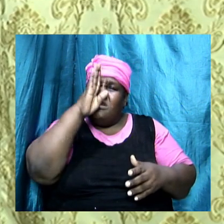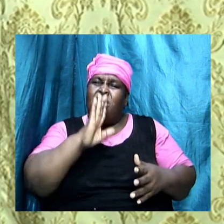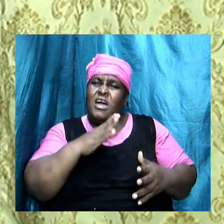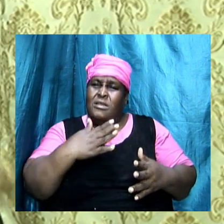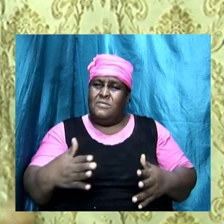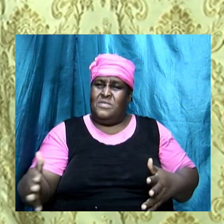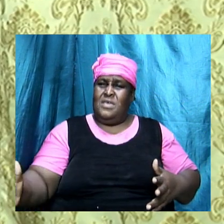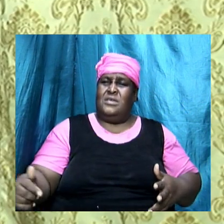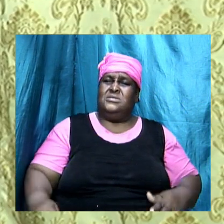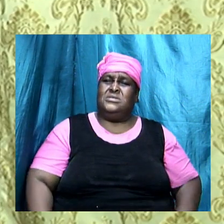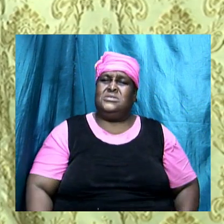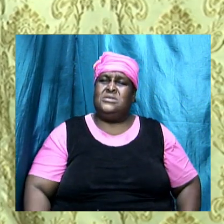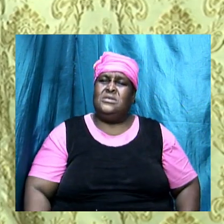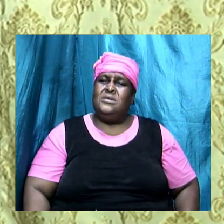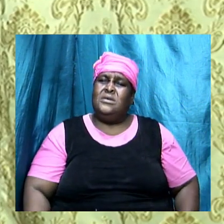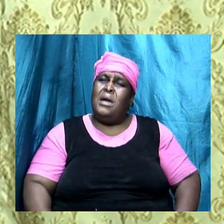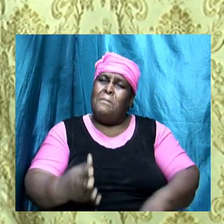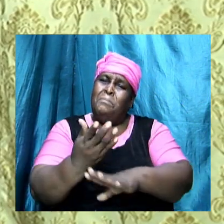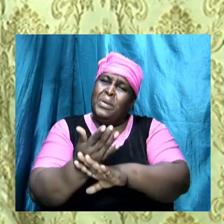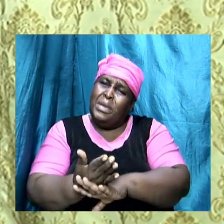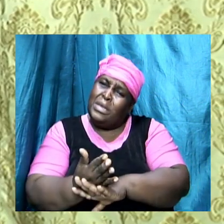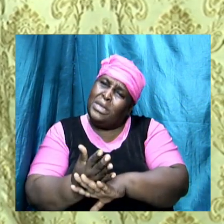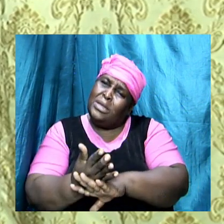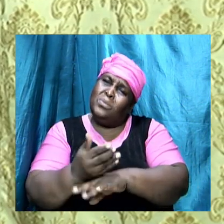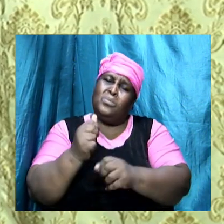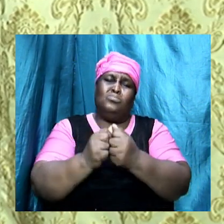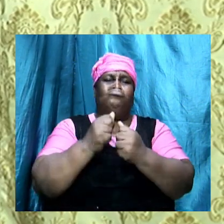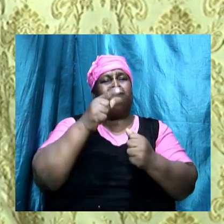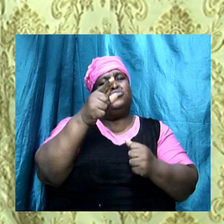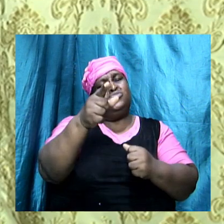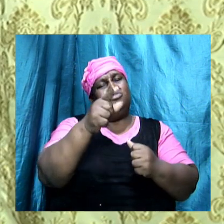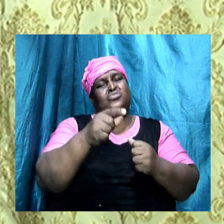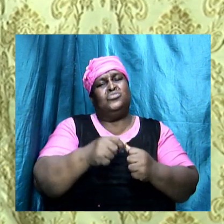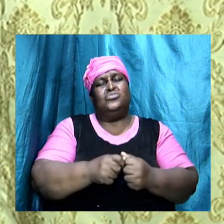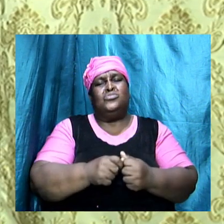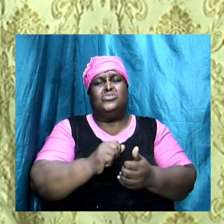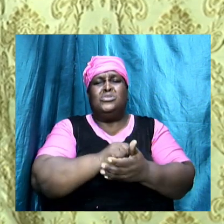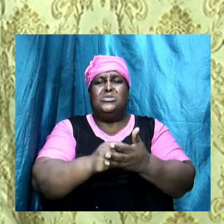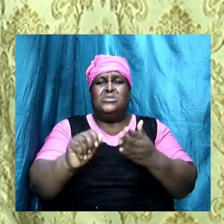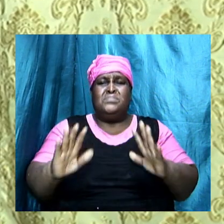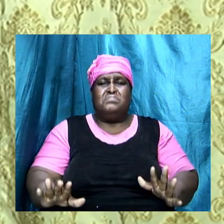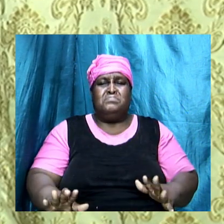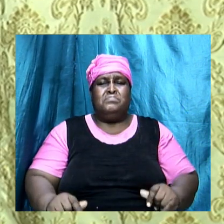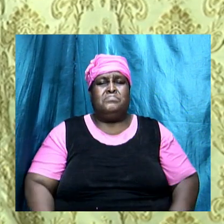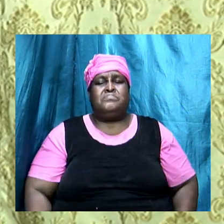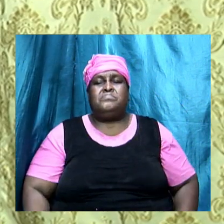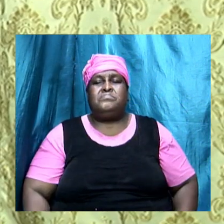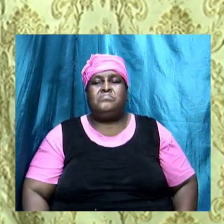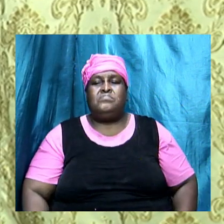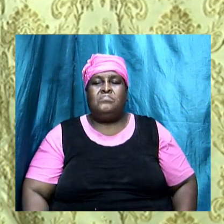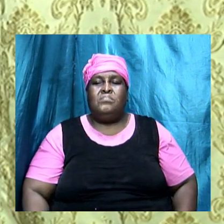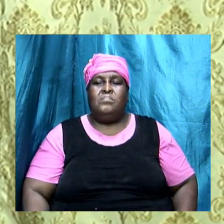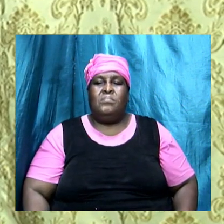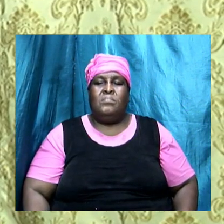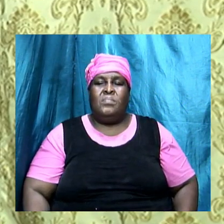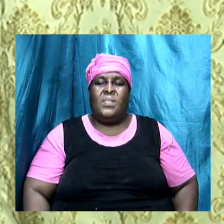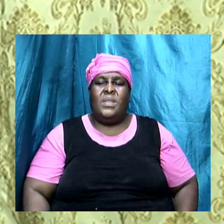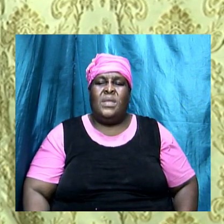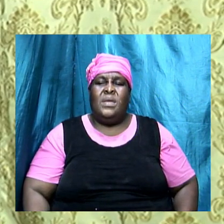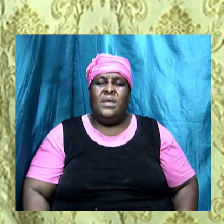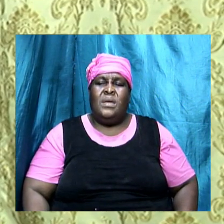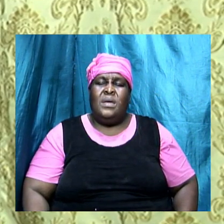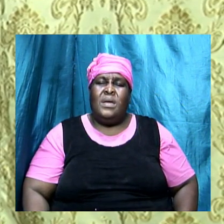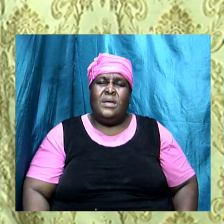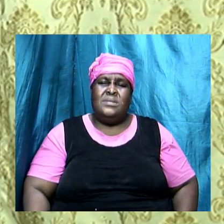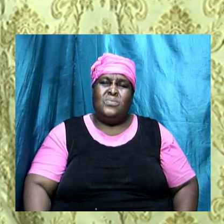are playing with the saints tonight are playing with you tonight and finally Jezebel hates the prophet of